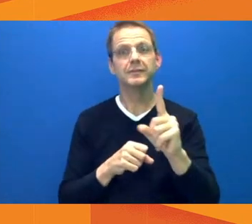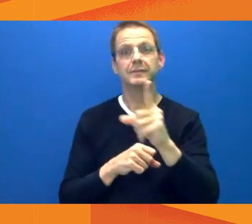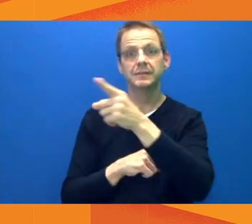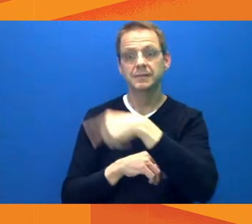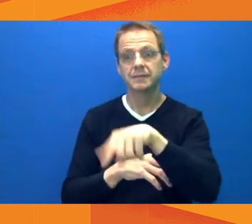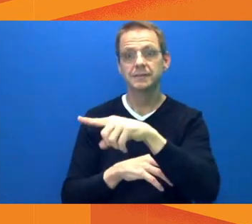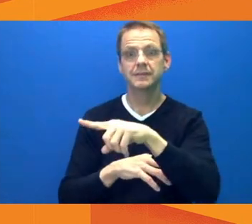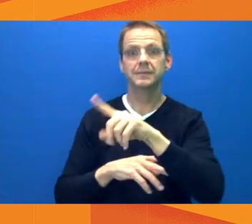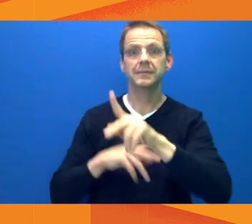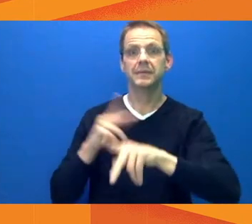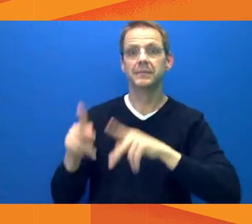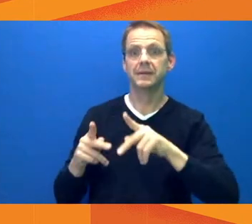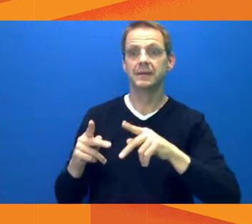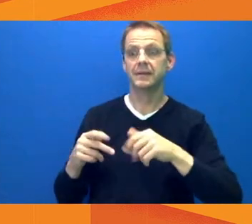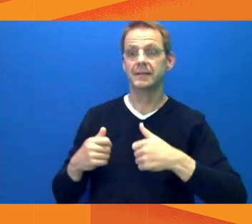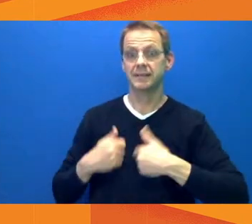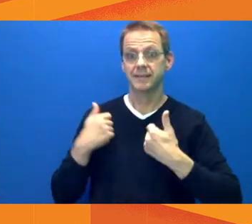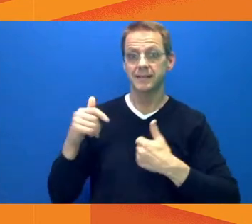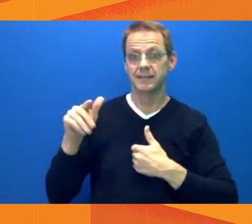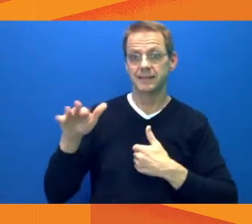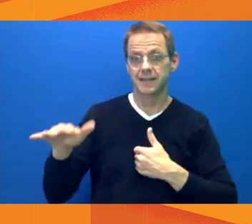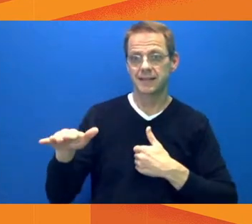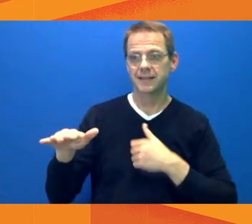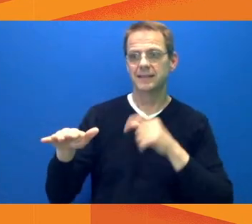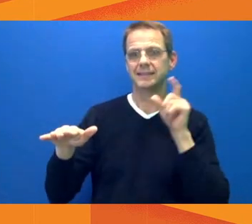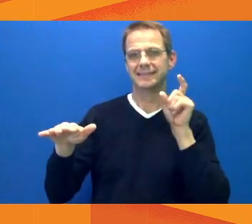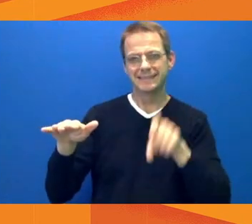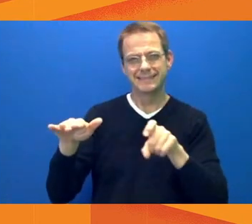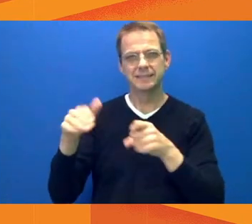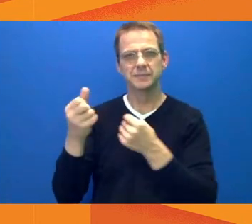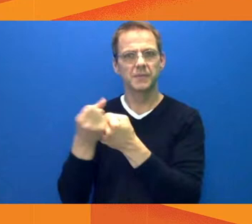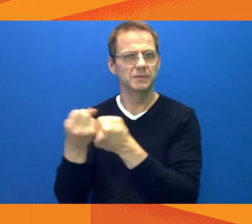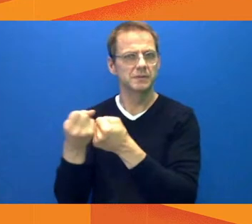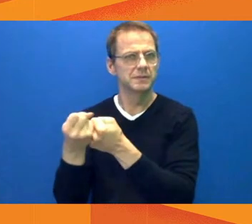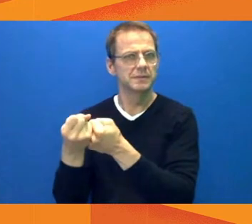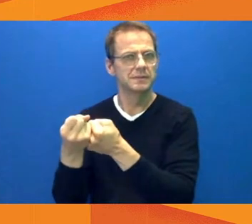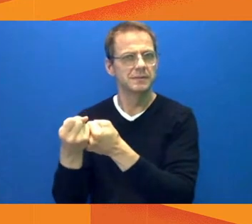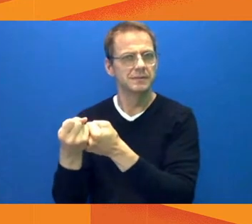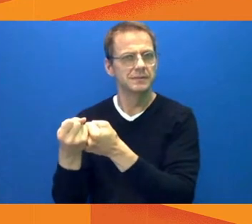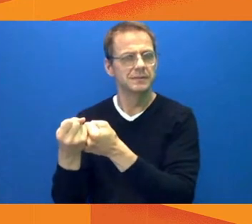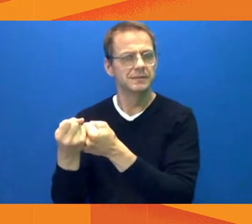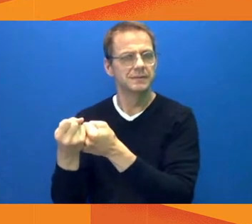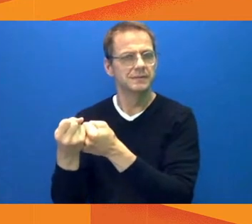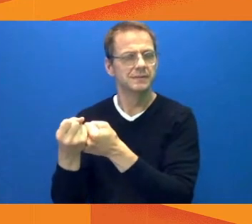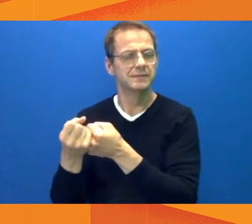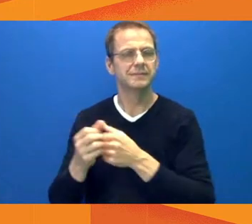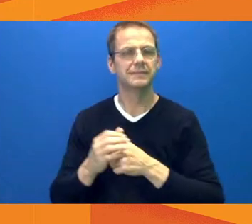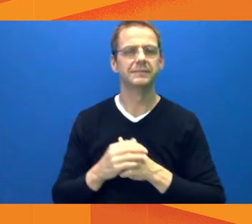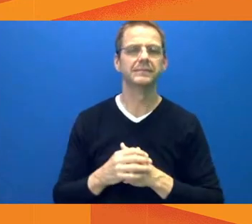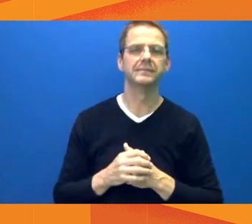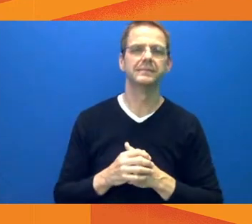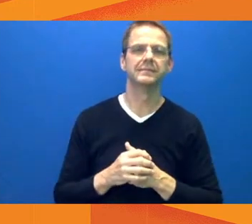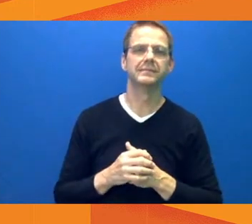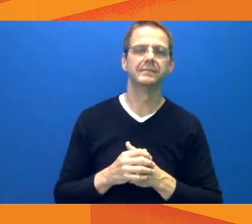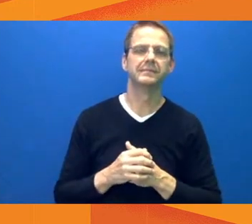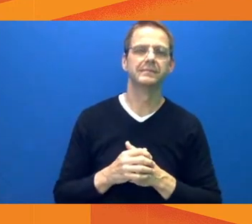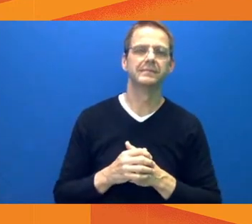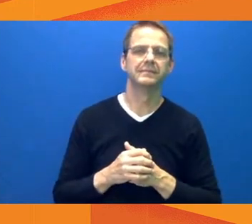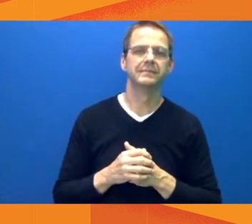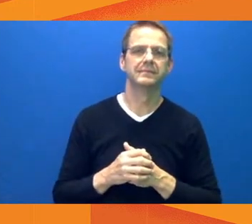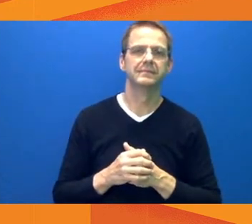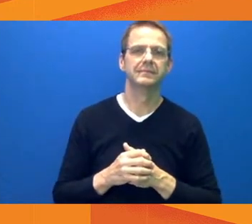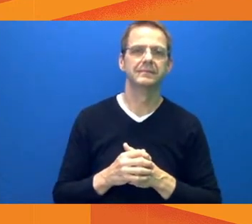Those were all costs of doing business. And certainly, no desire to,